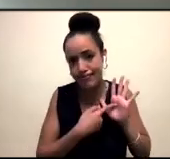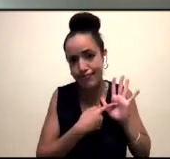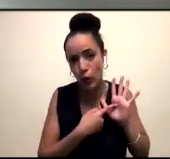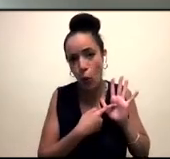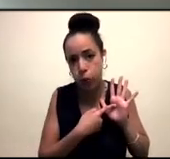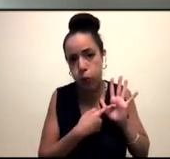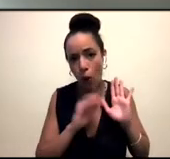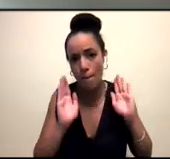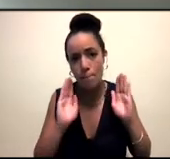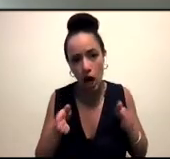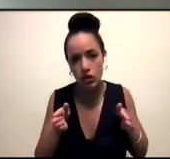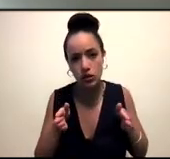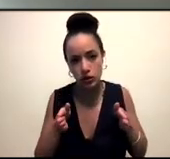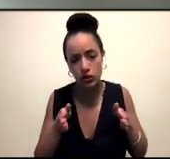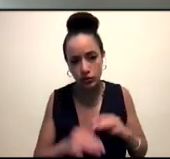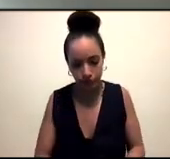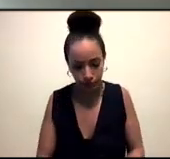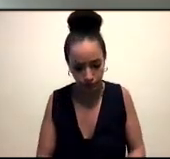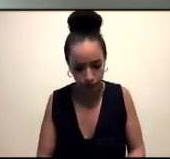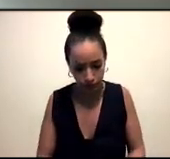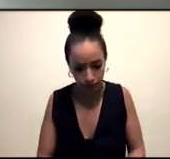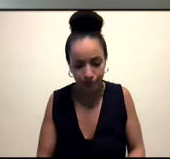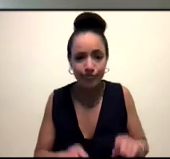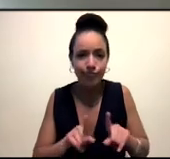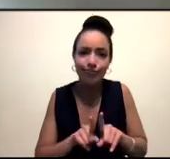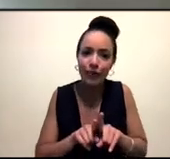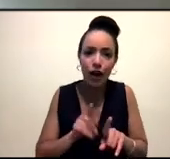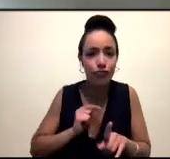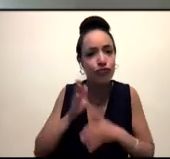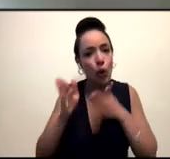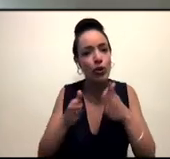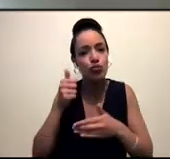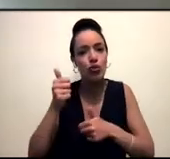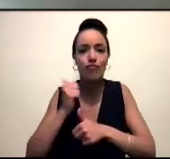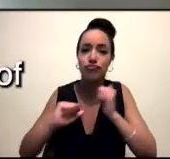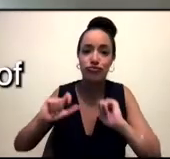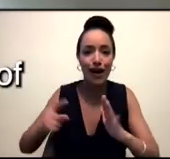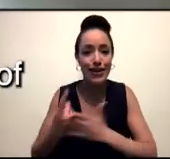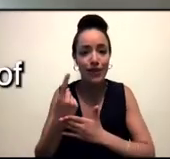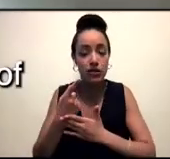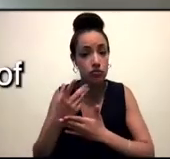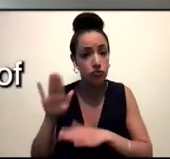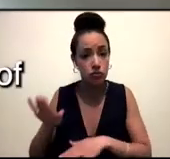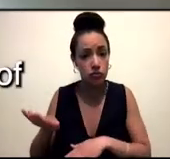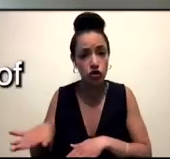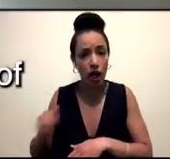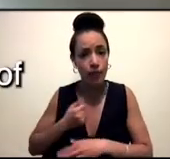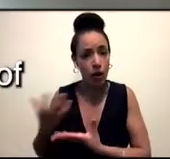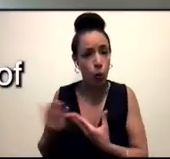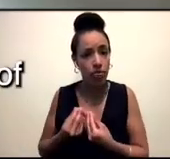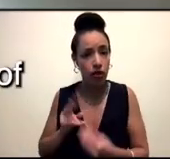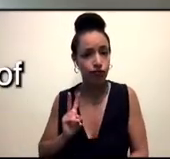yeah, really, it's, you know, even going to Pride events and taking to Pride events and be able to see what that means. Unfortunately,